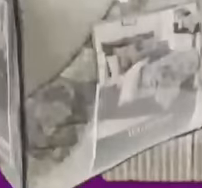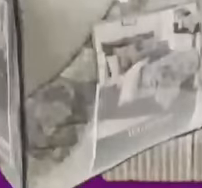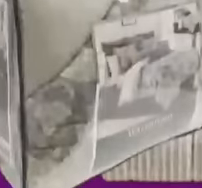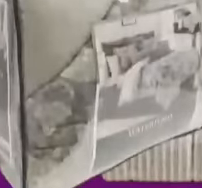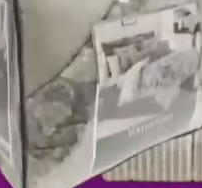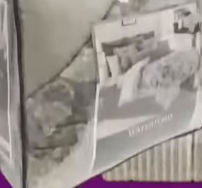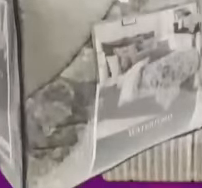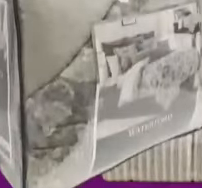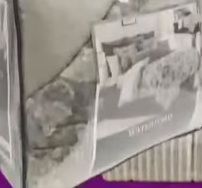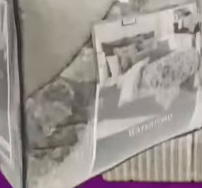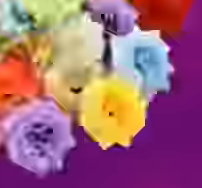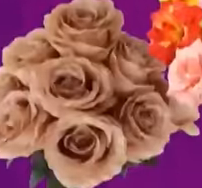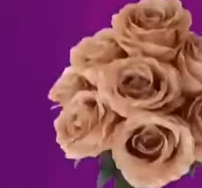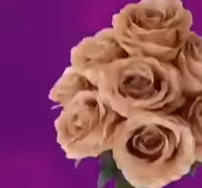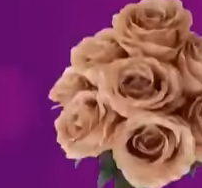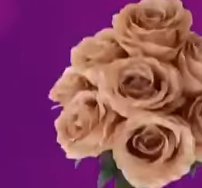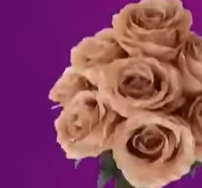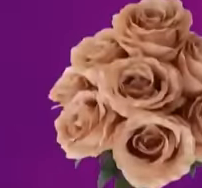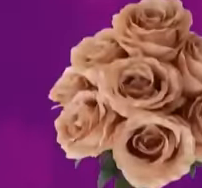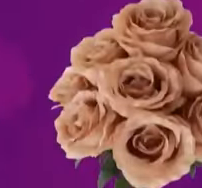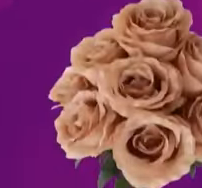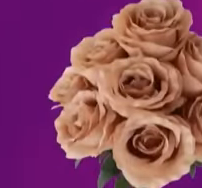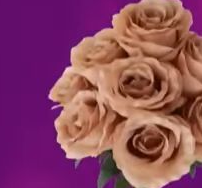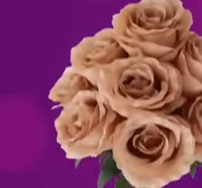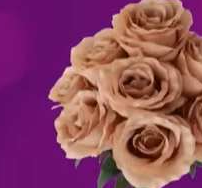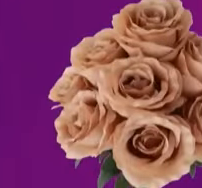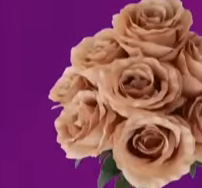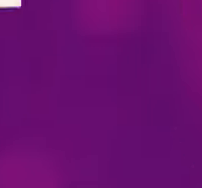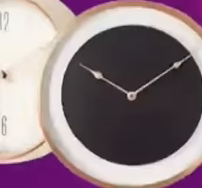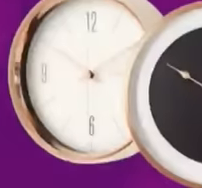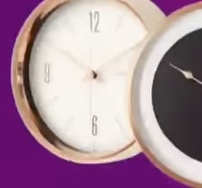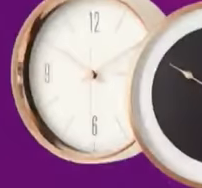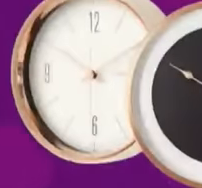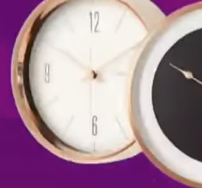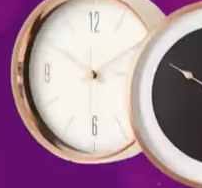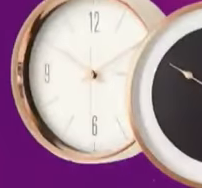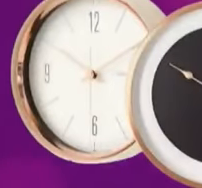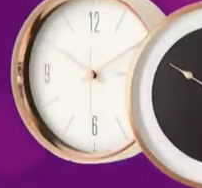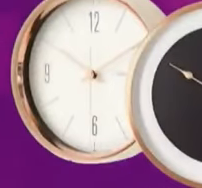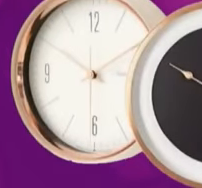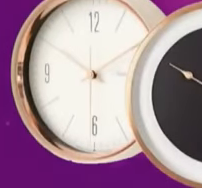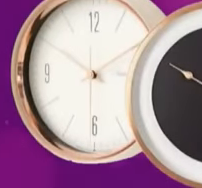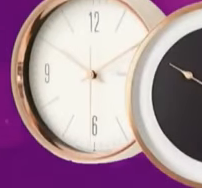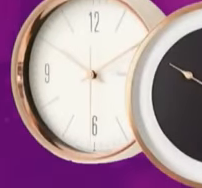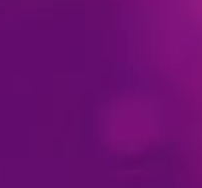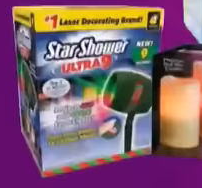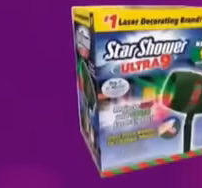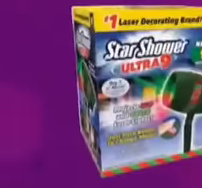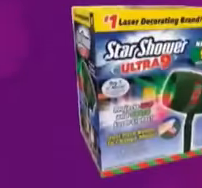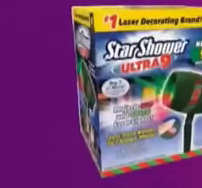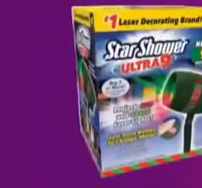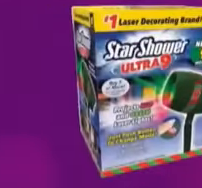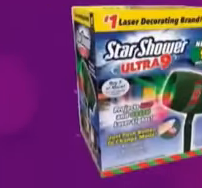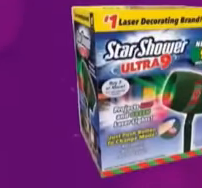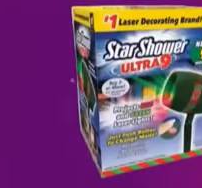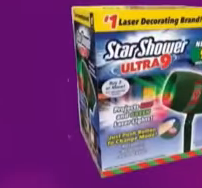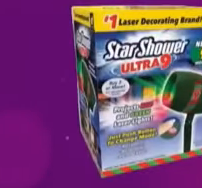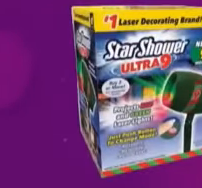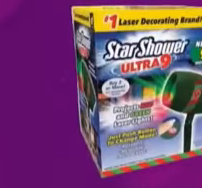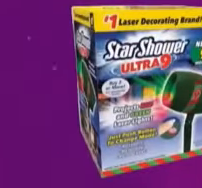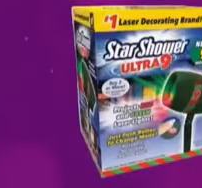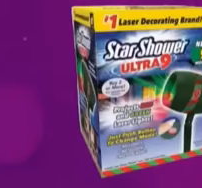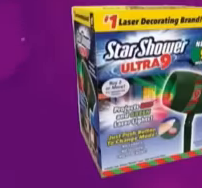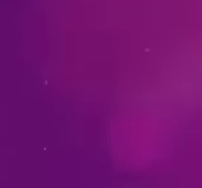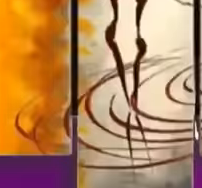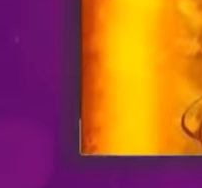% off selected linens and curtains. 25 to 50% off selected flowers. 25% off lamps, clocks, and mirrors. 25% off as seen